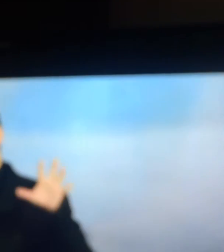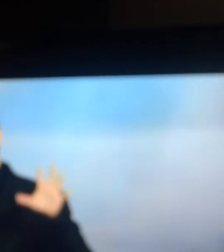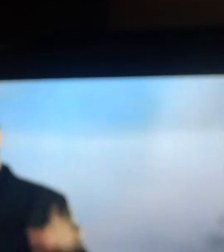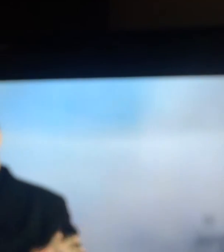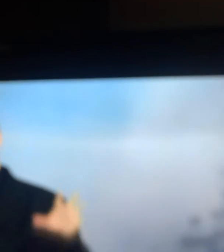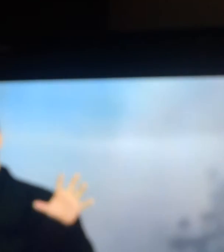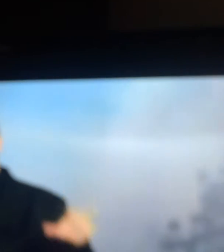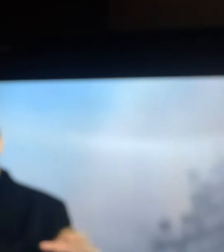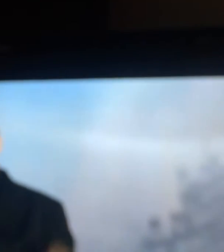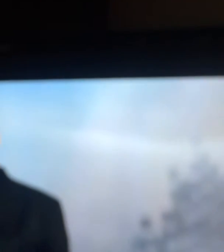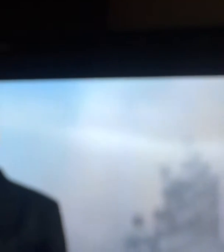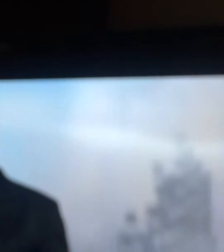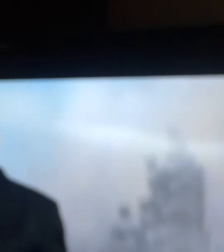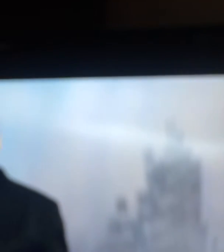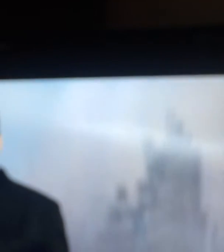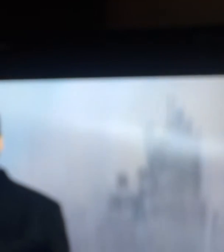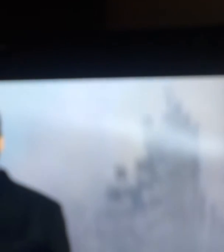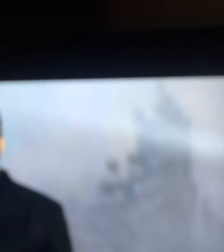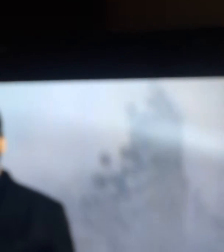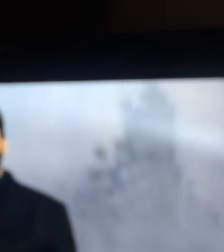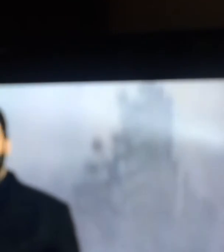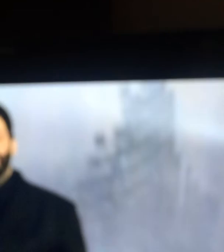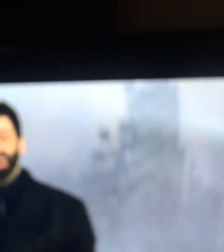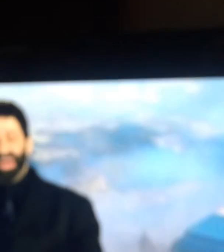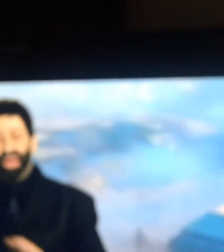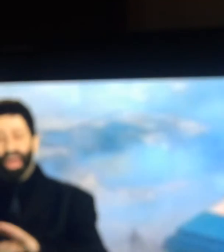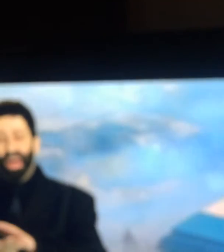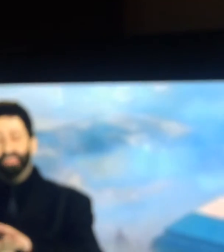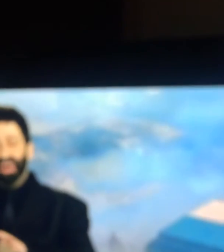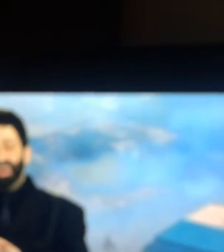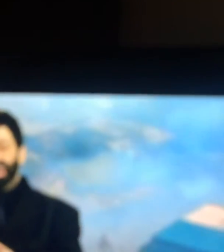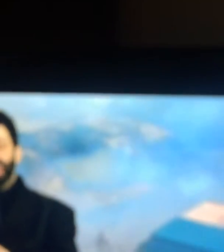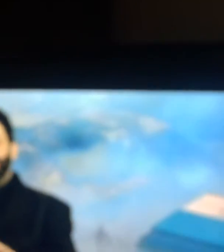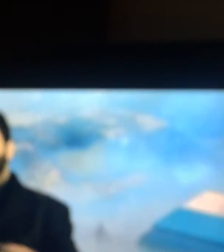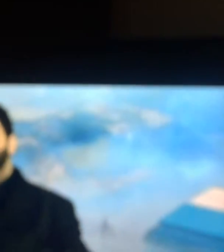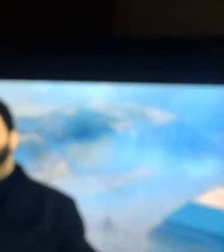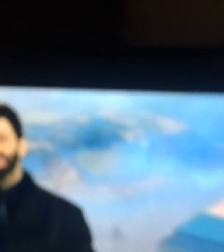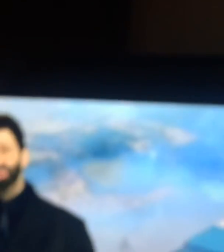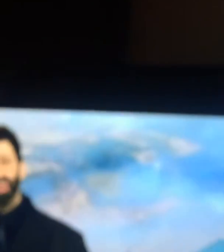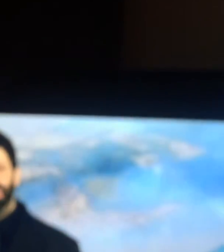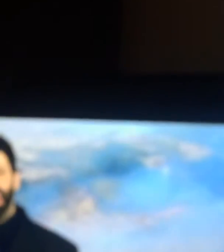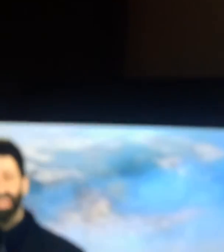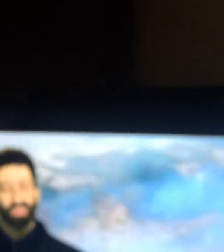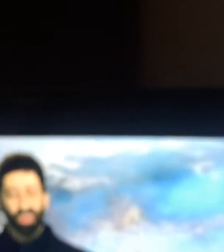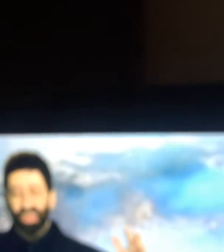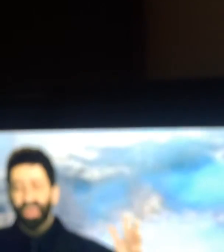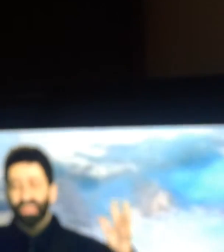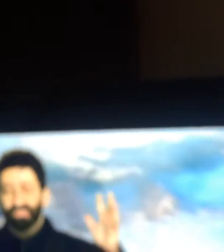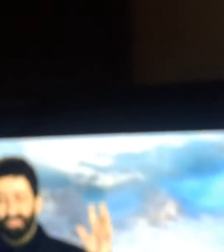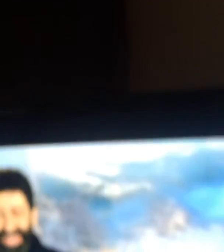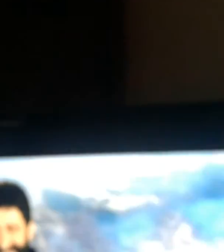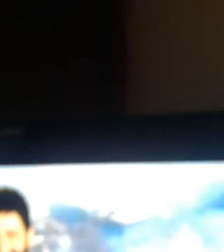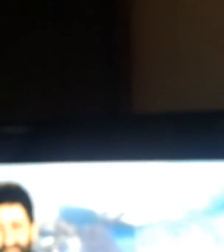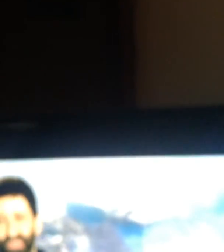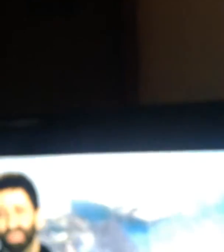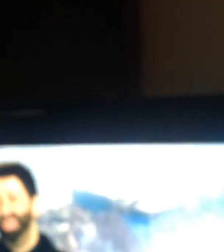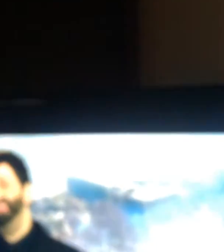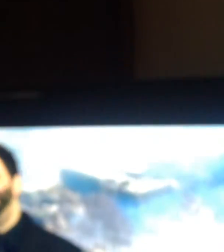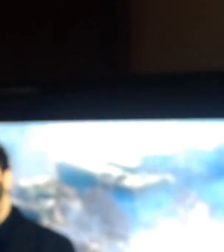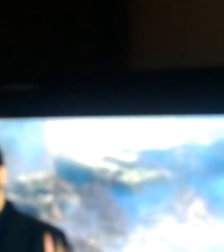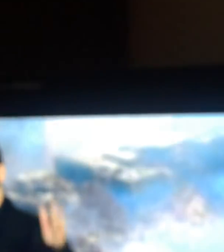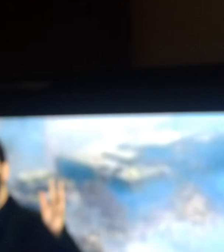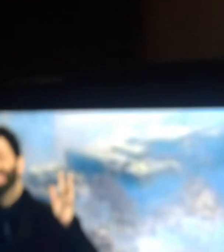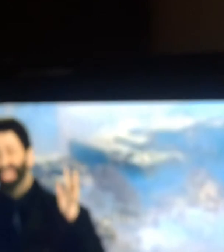very day after 9-11 when America and the world was traumatized. Most of us missed this.